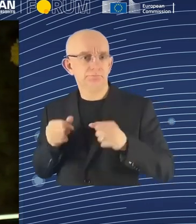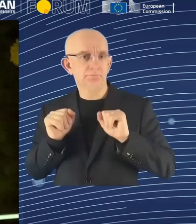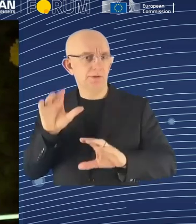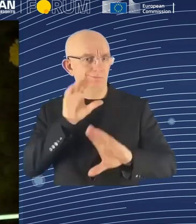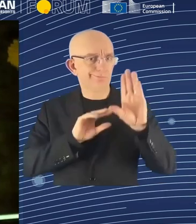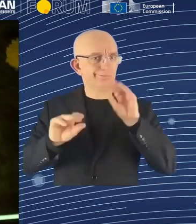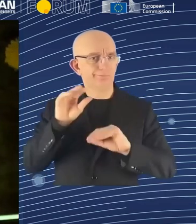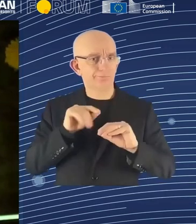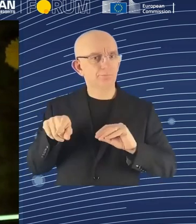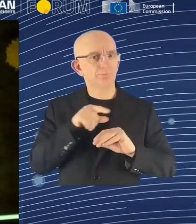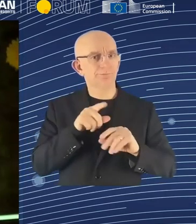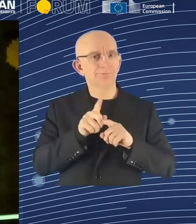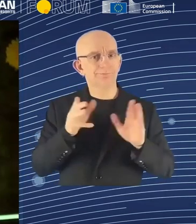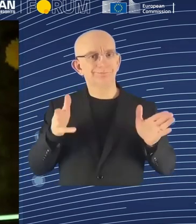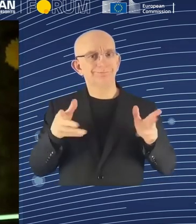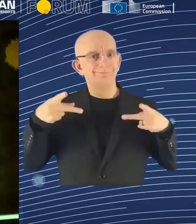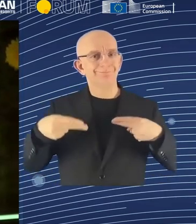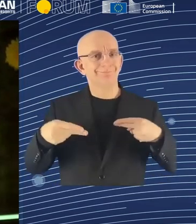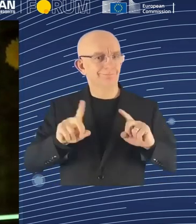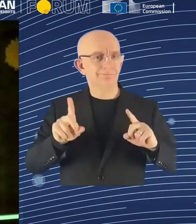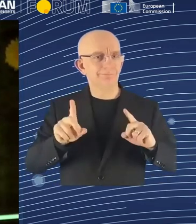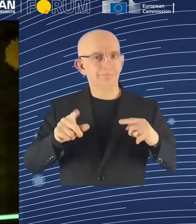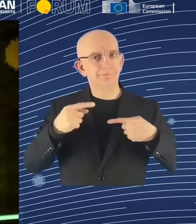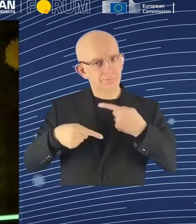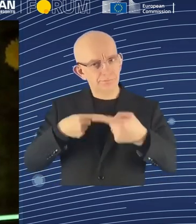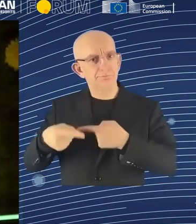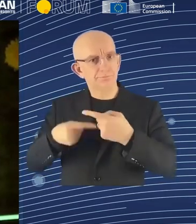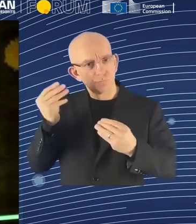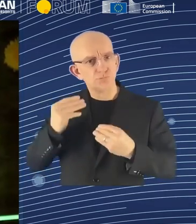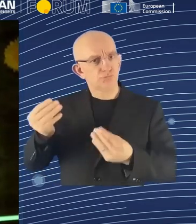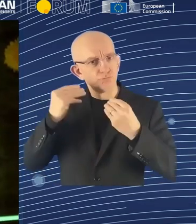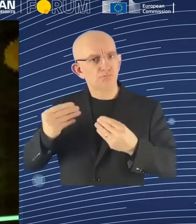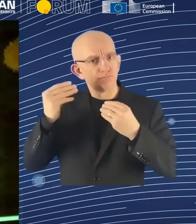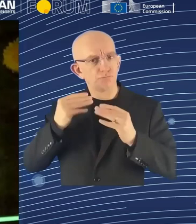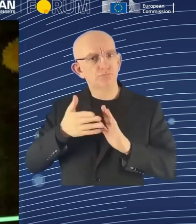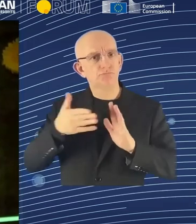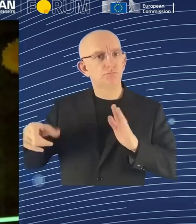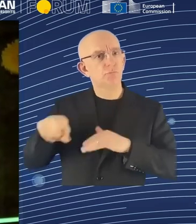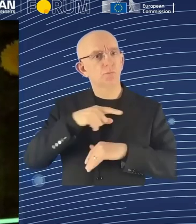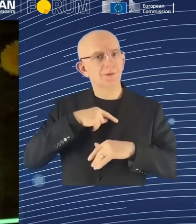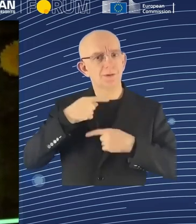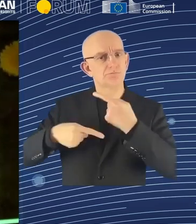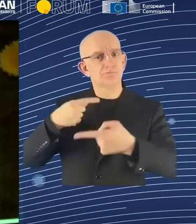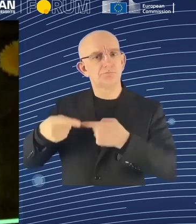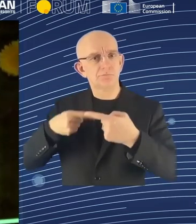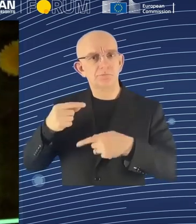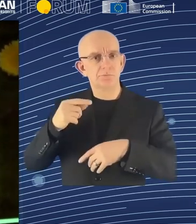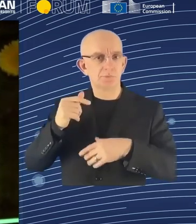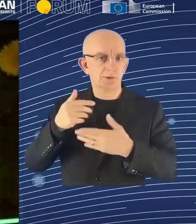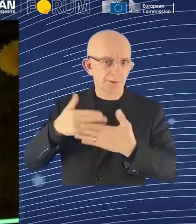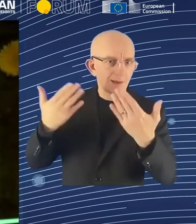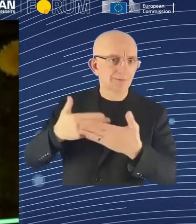that we explore on our day-to-day life or that we volunteer and take in our jobs.